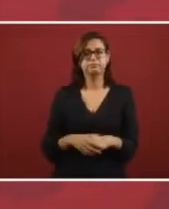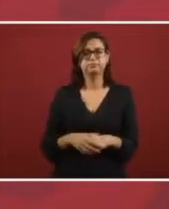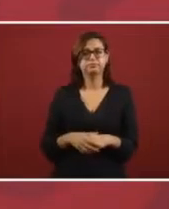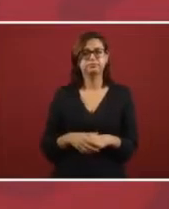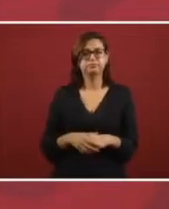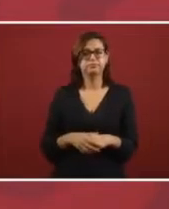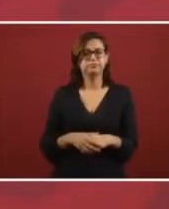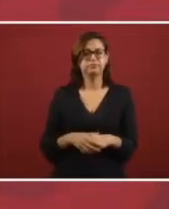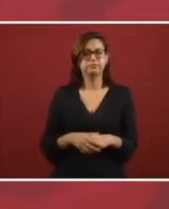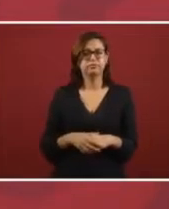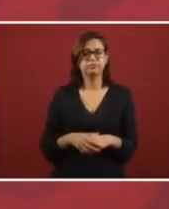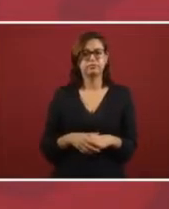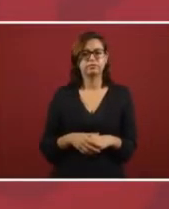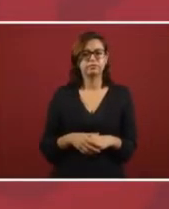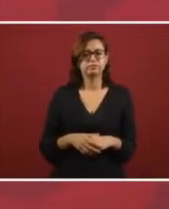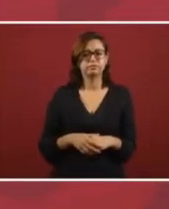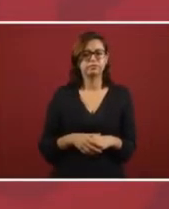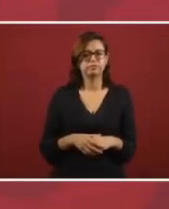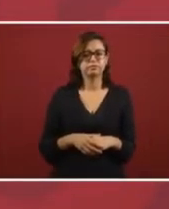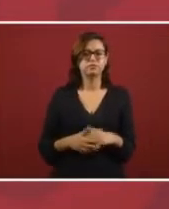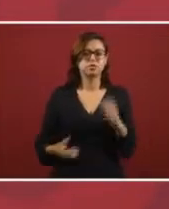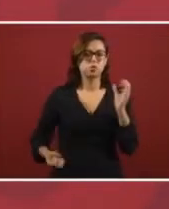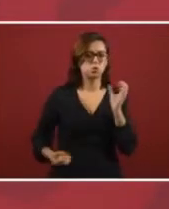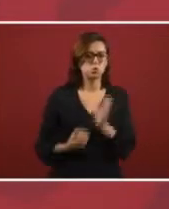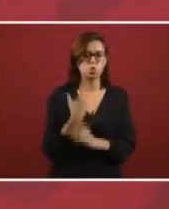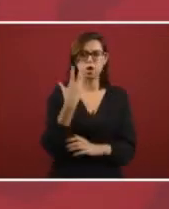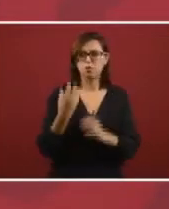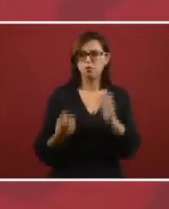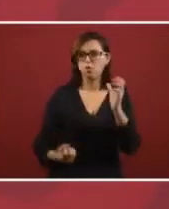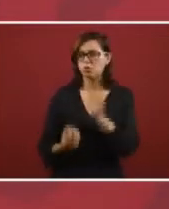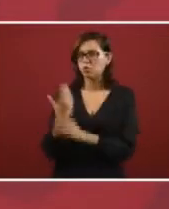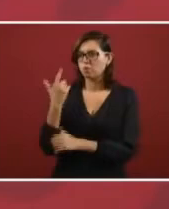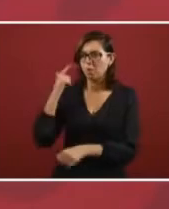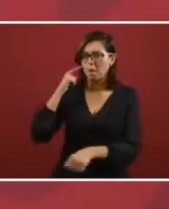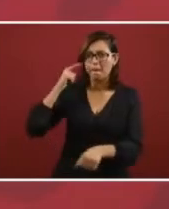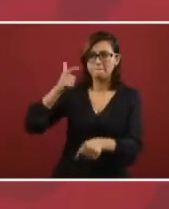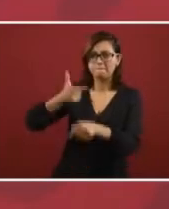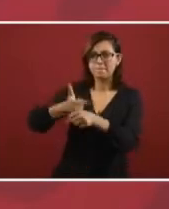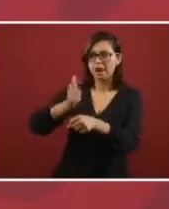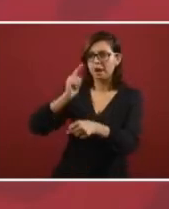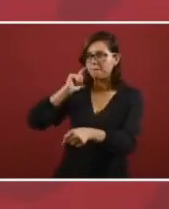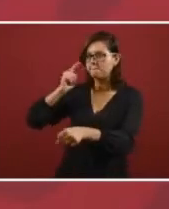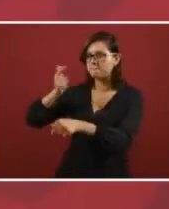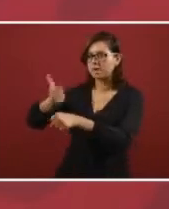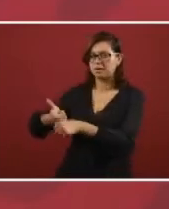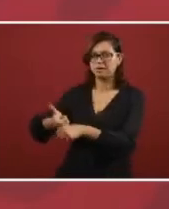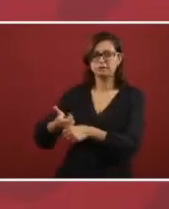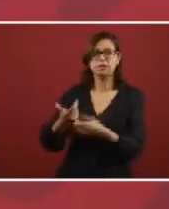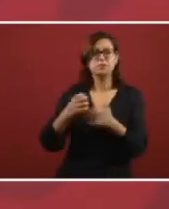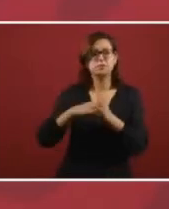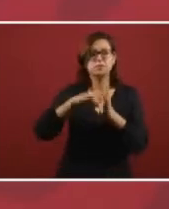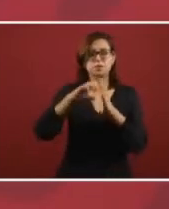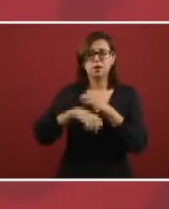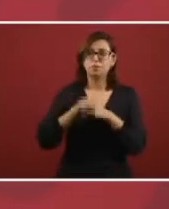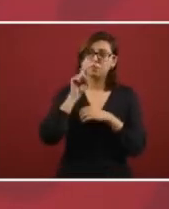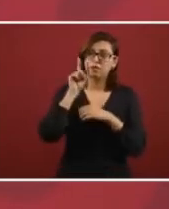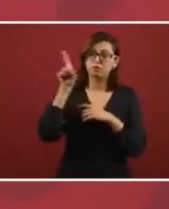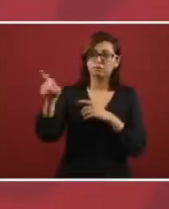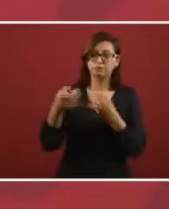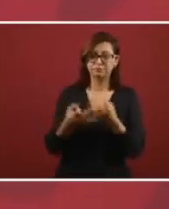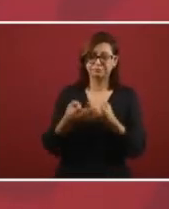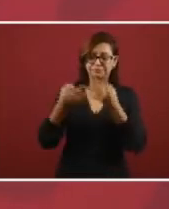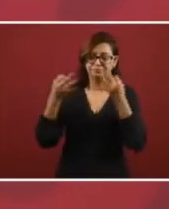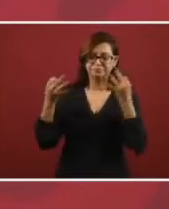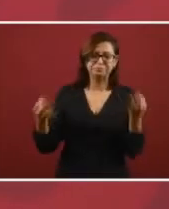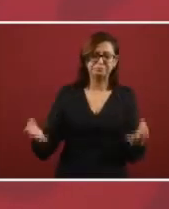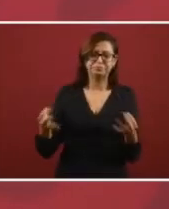there is new discoveries in fields that are